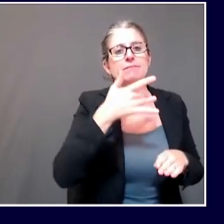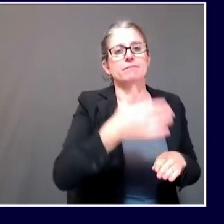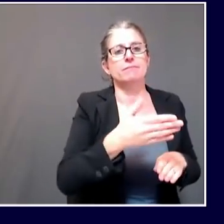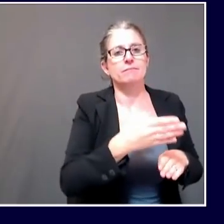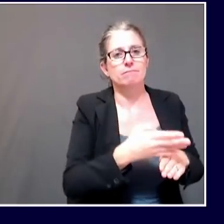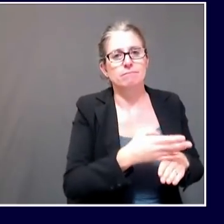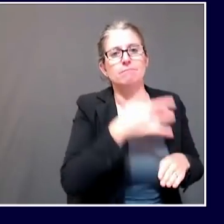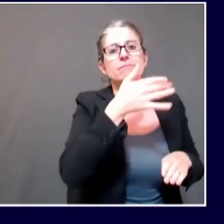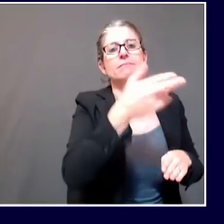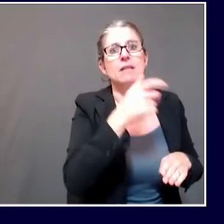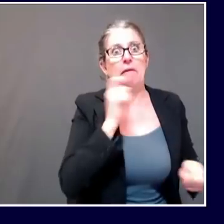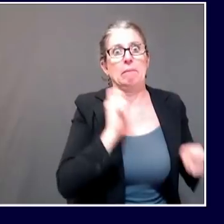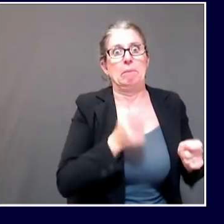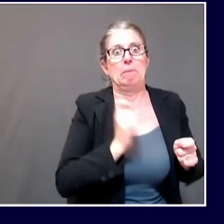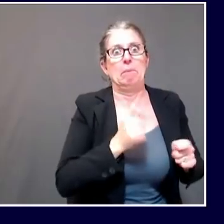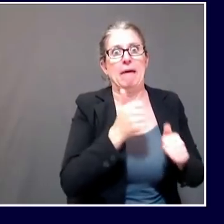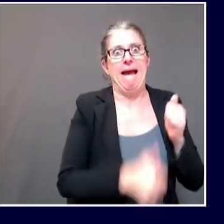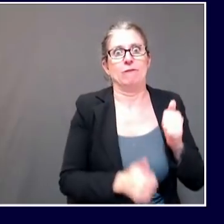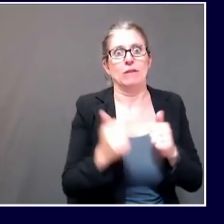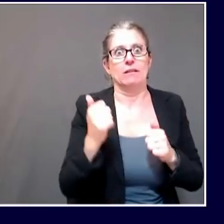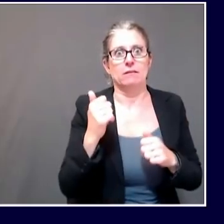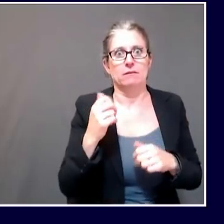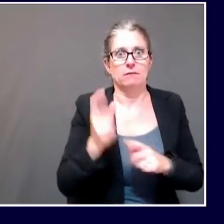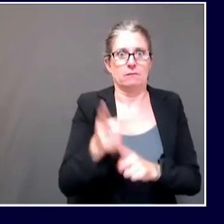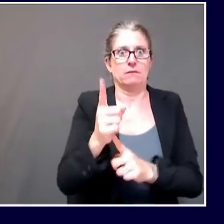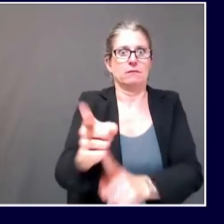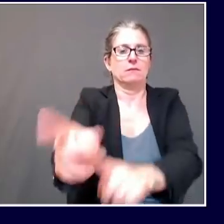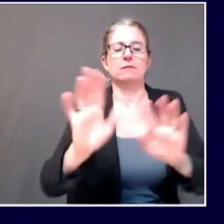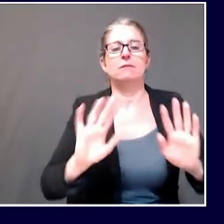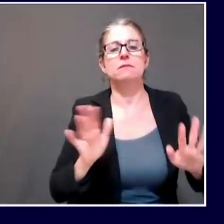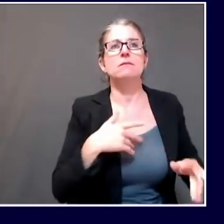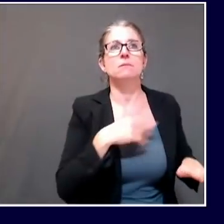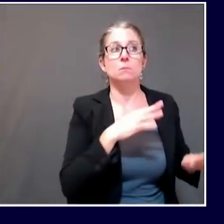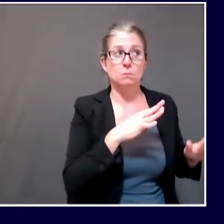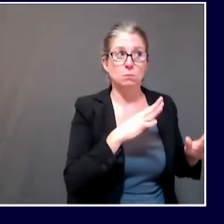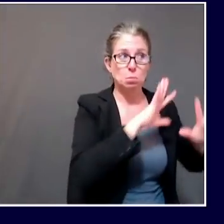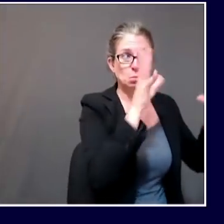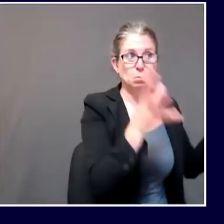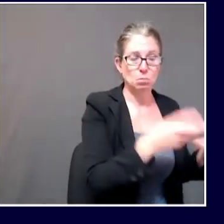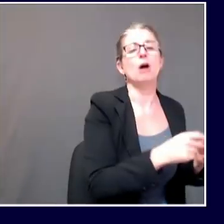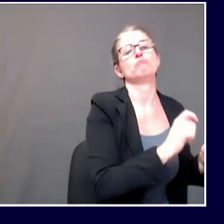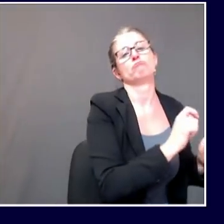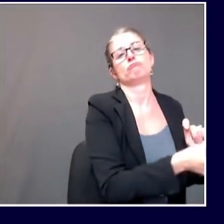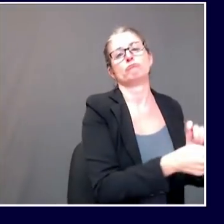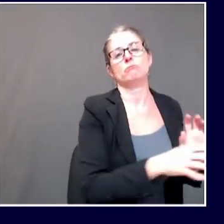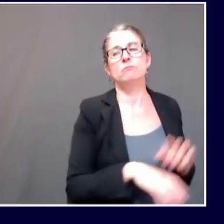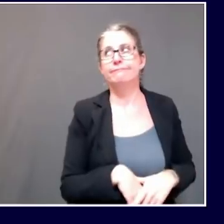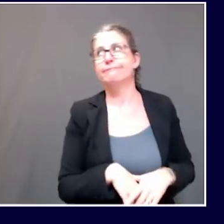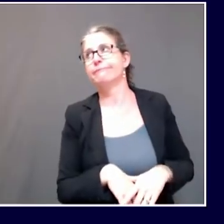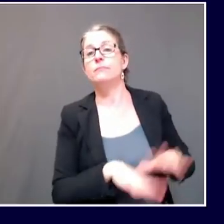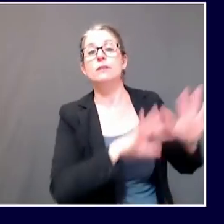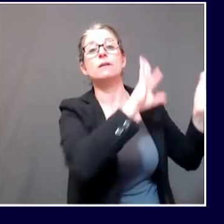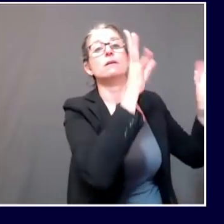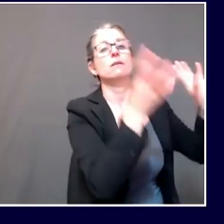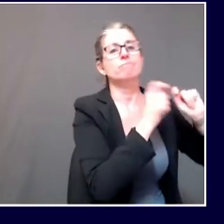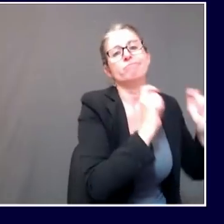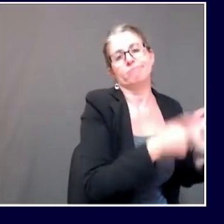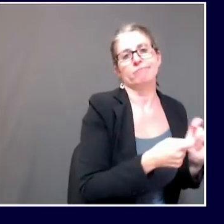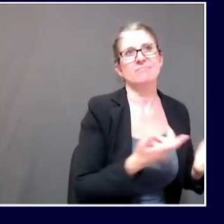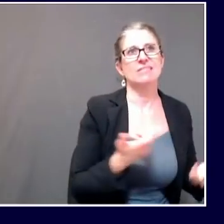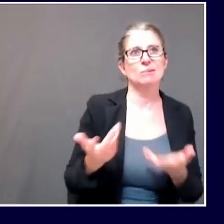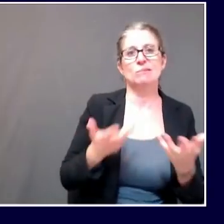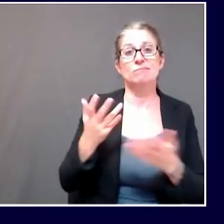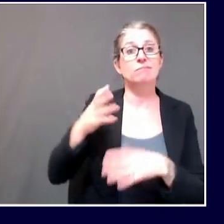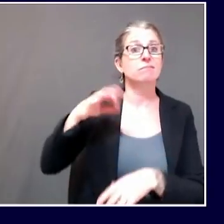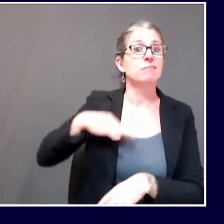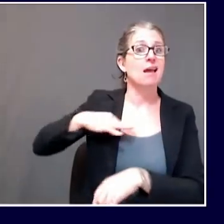revised guidance, with our suggestions that we've made today, looking at again, the guidance suggestions from other organizations, main principals association has what